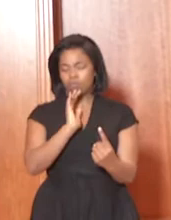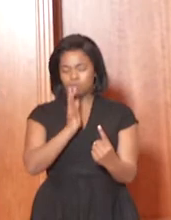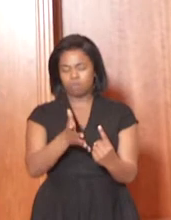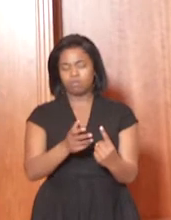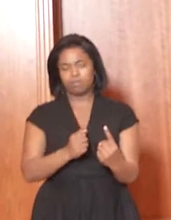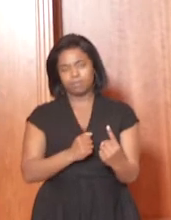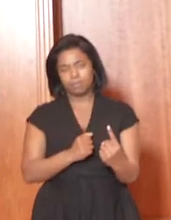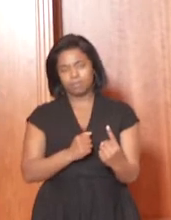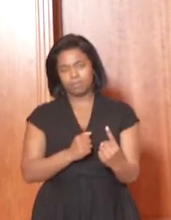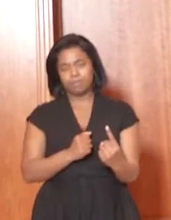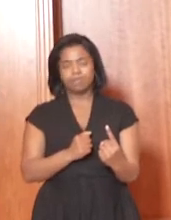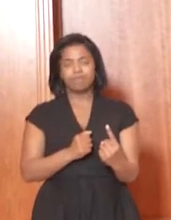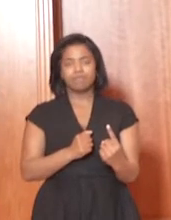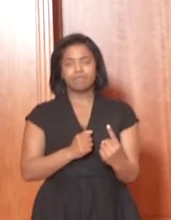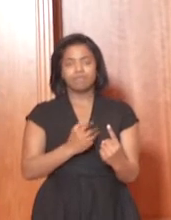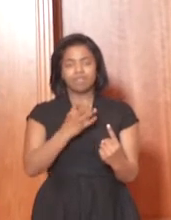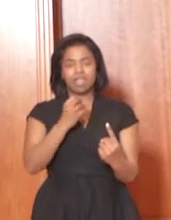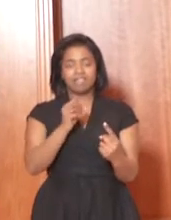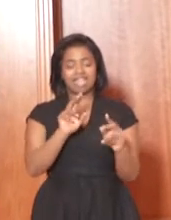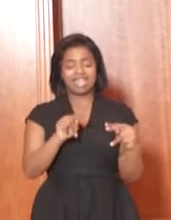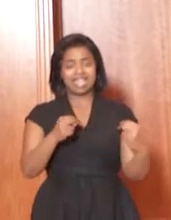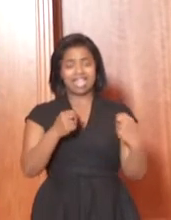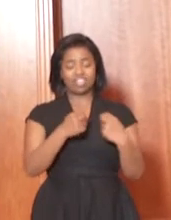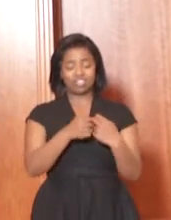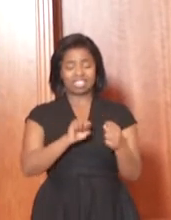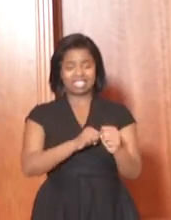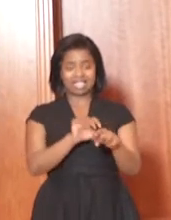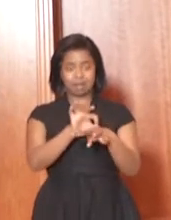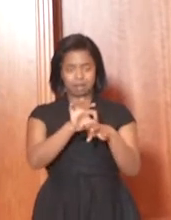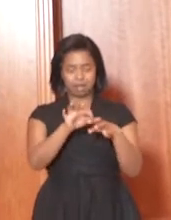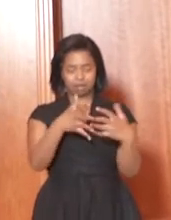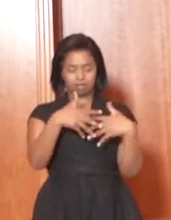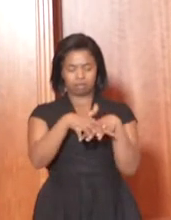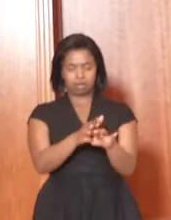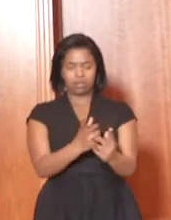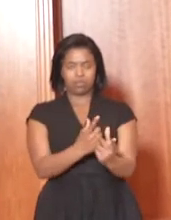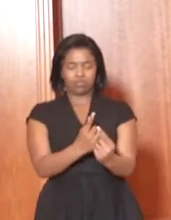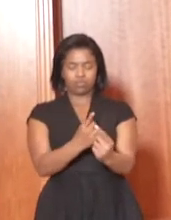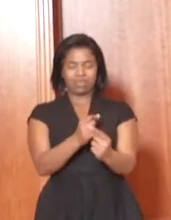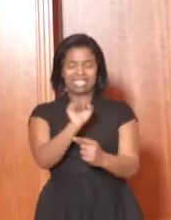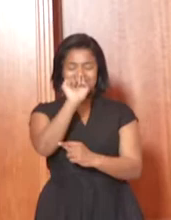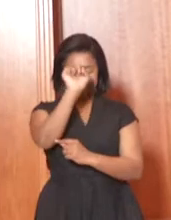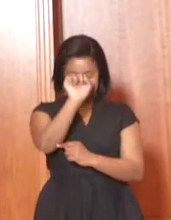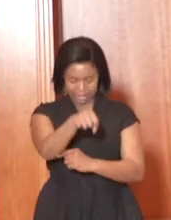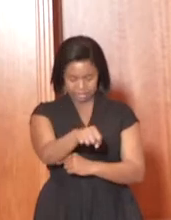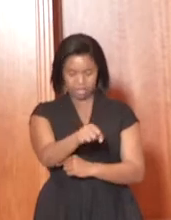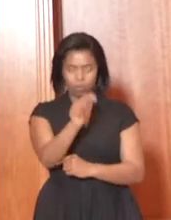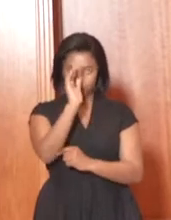and have the National Strategic Plan implemented? My answer to that is yes.